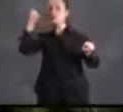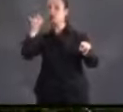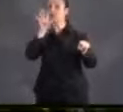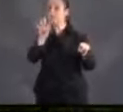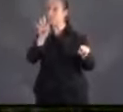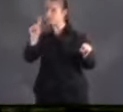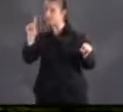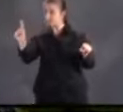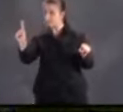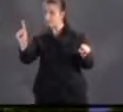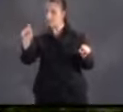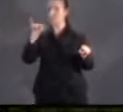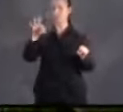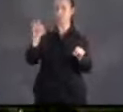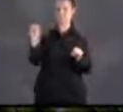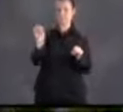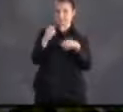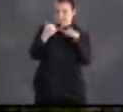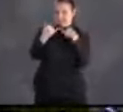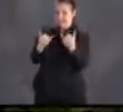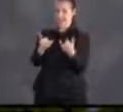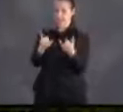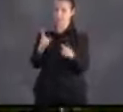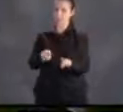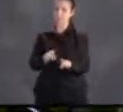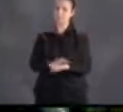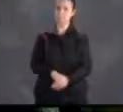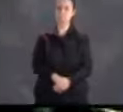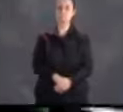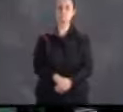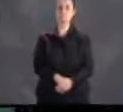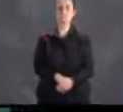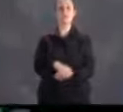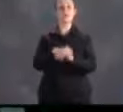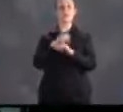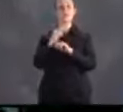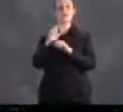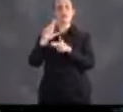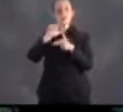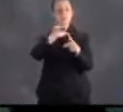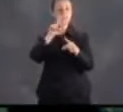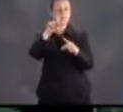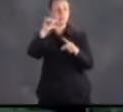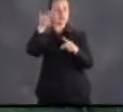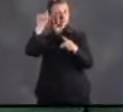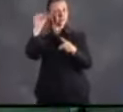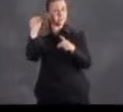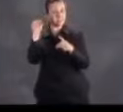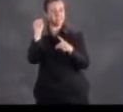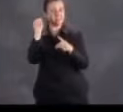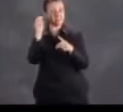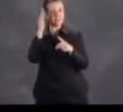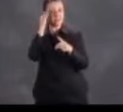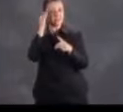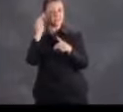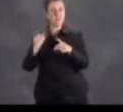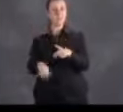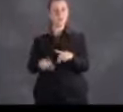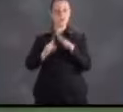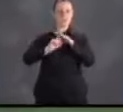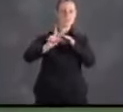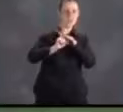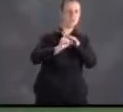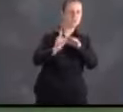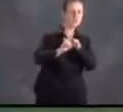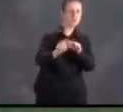calling 911 if you have an immediate emergency. As we saw with Hurricane Rita, evacuating an area